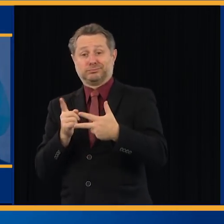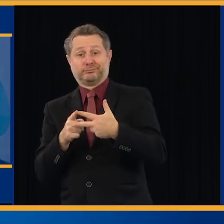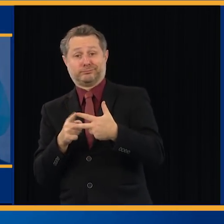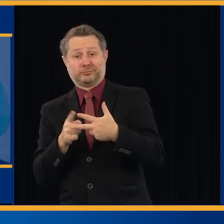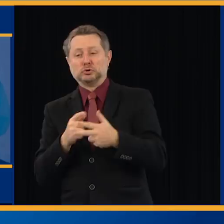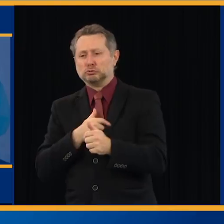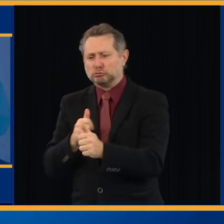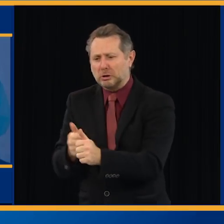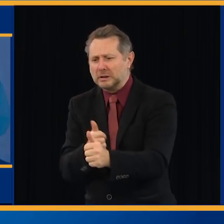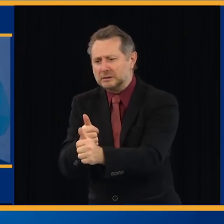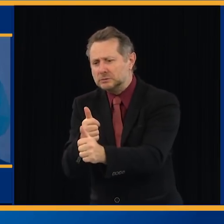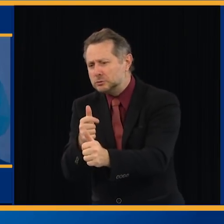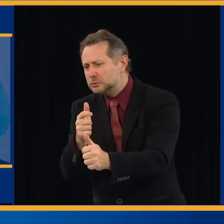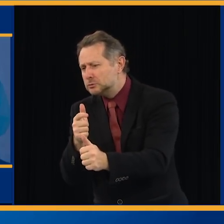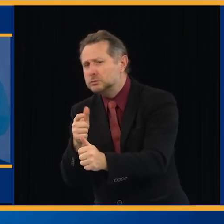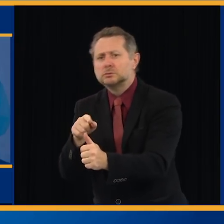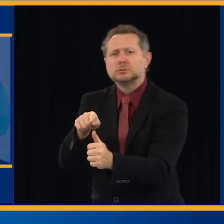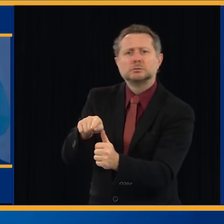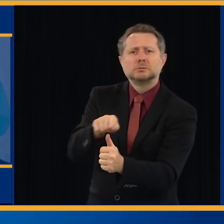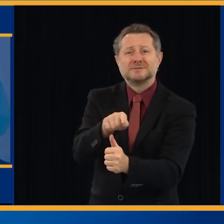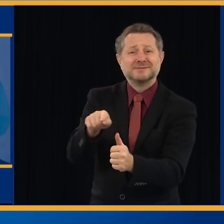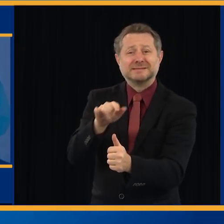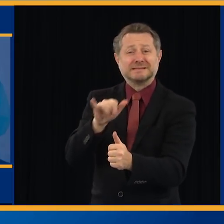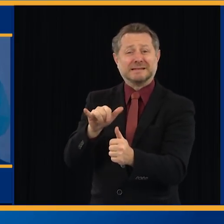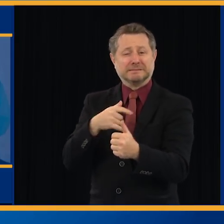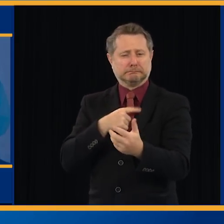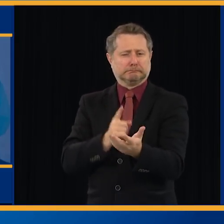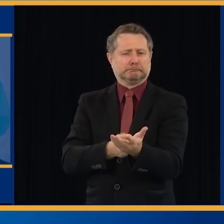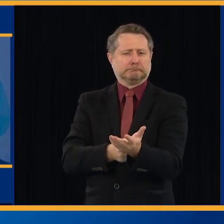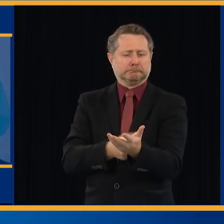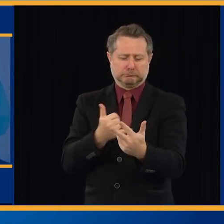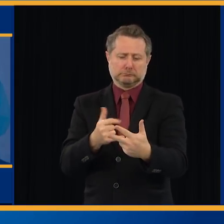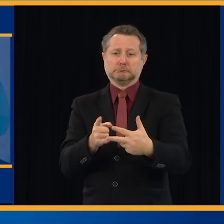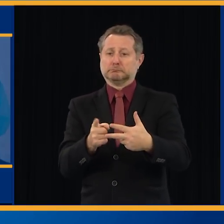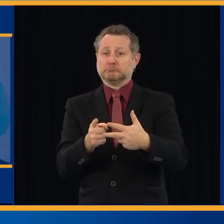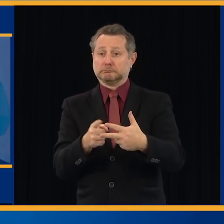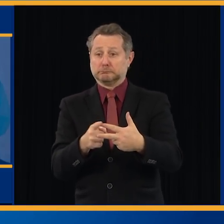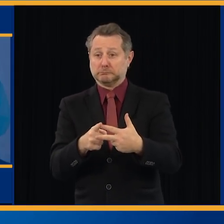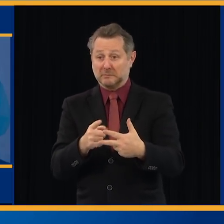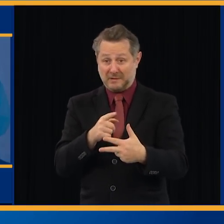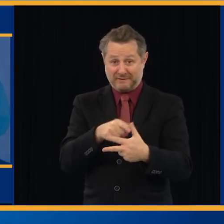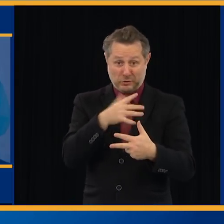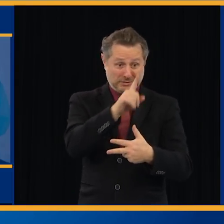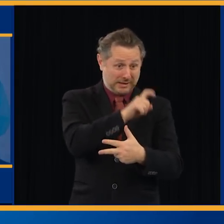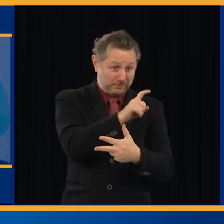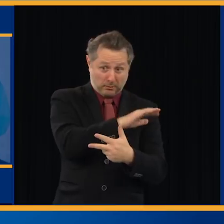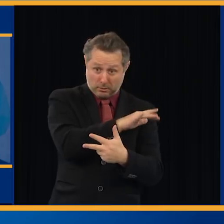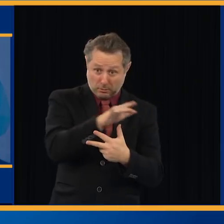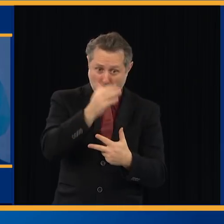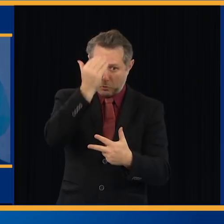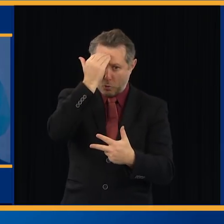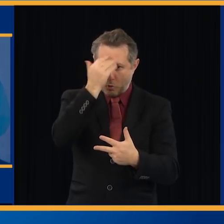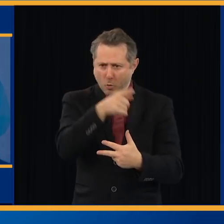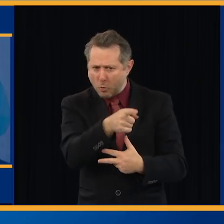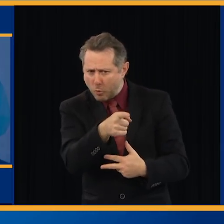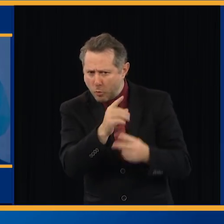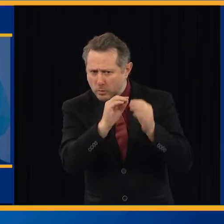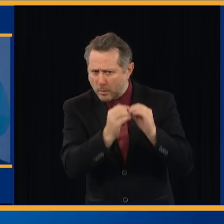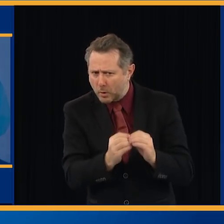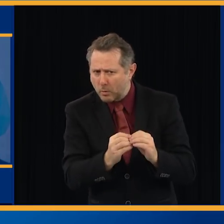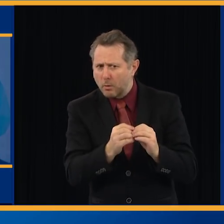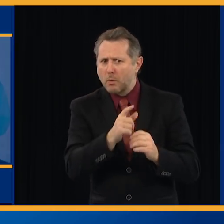You test. You now know what's happening on the infection rate. You can gauge your decisions based on that infection rate.